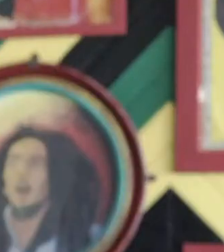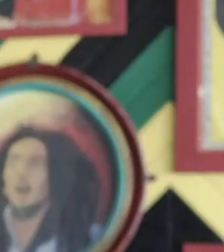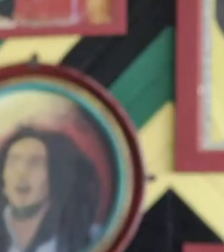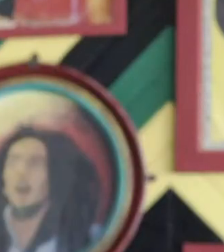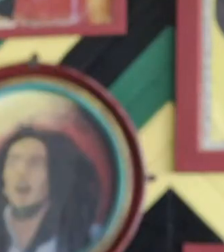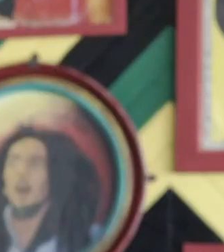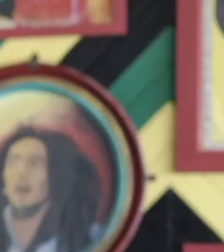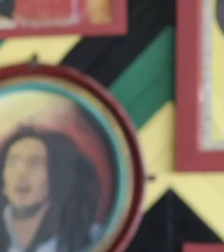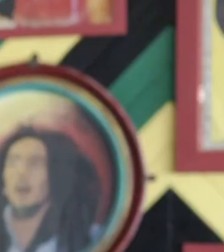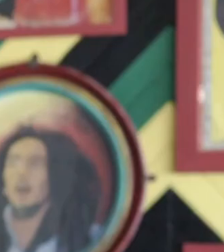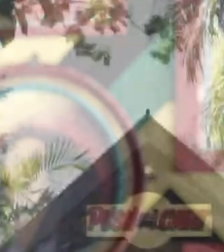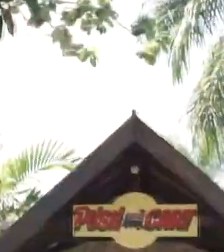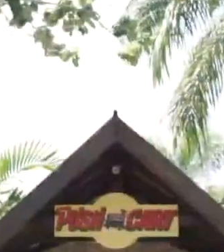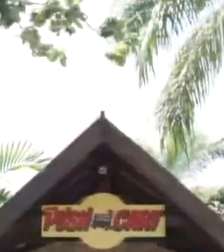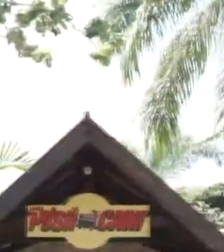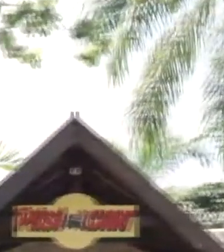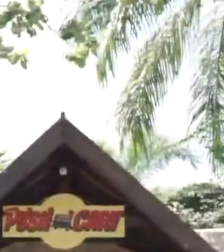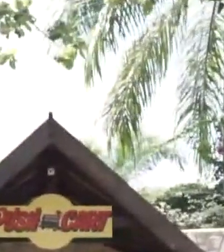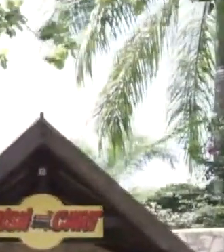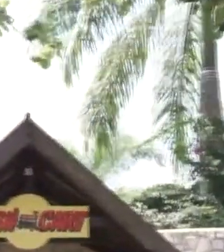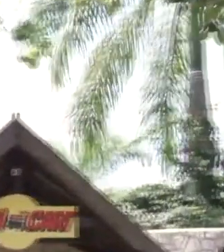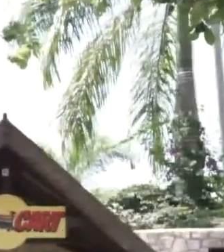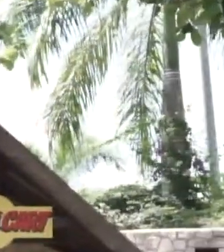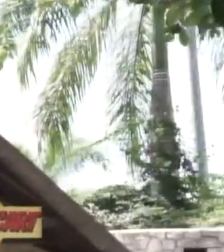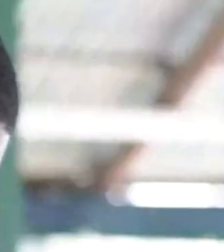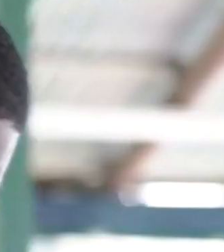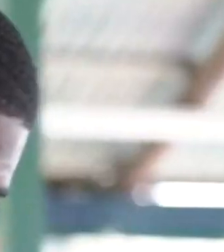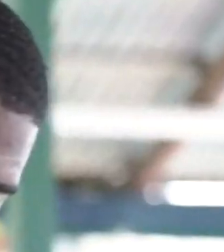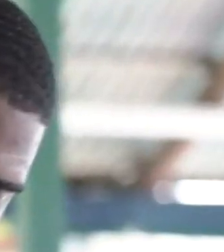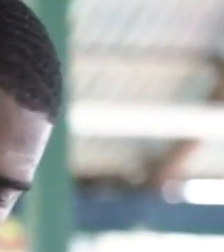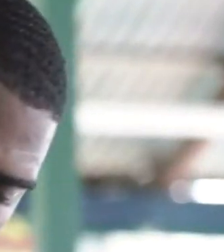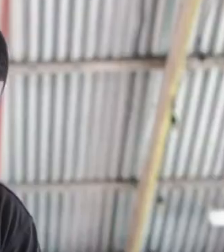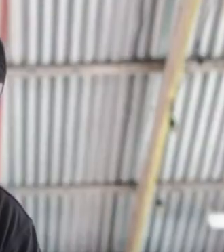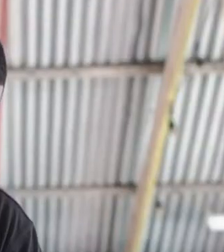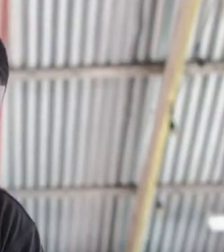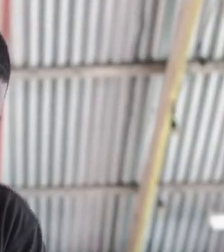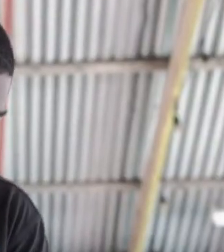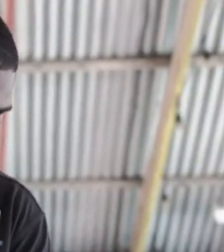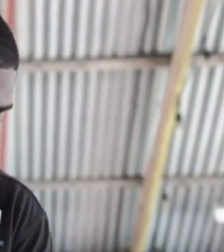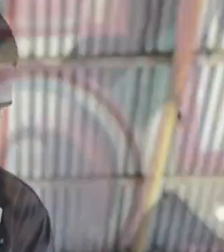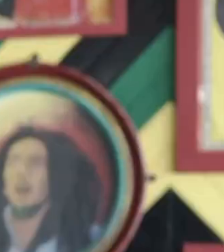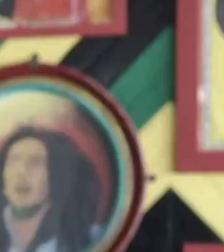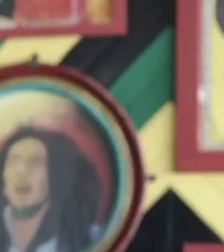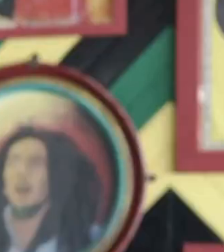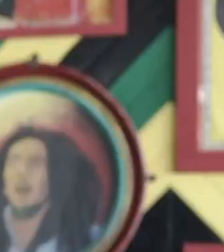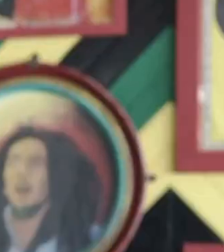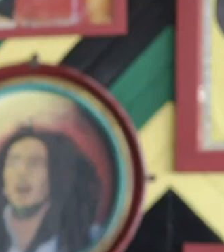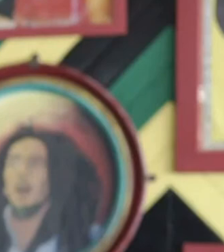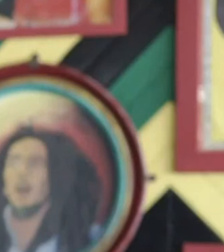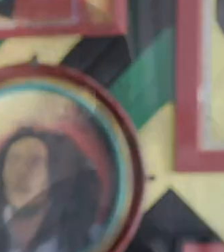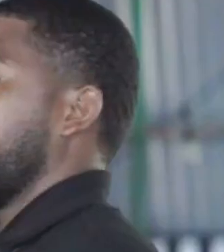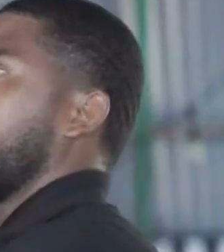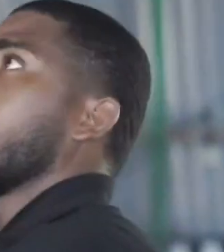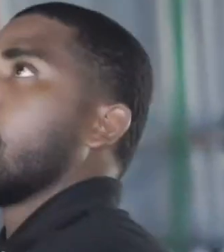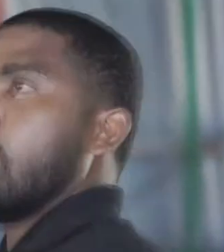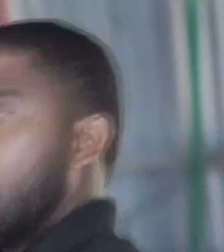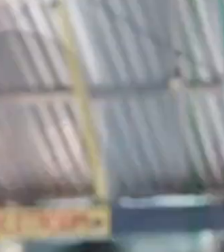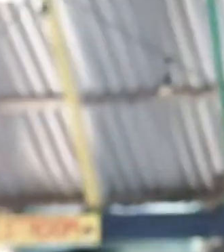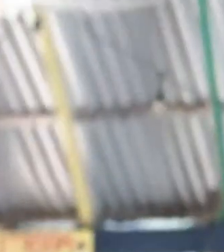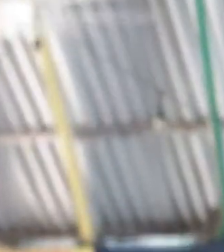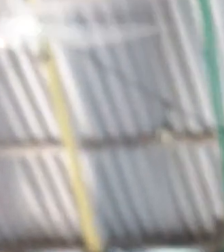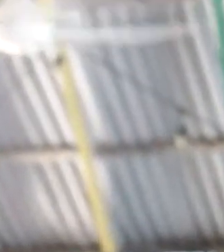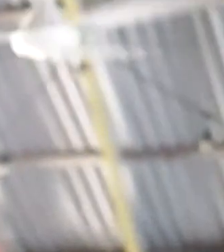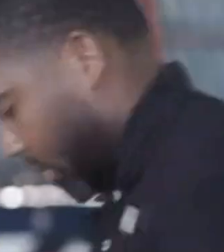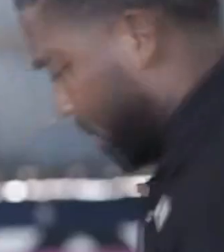in order to make a cocktail. Tourism has definitely been the vehicle that's funded my professional development